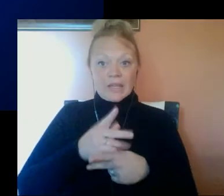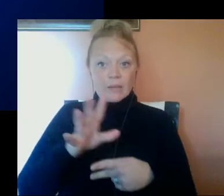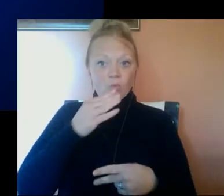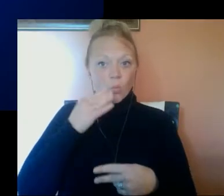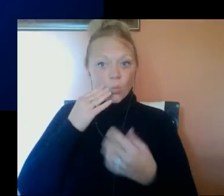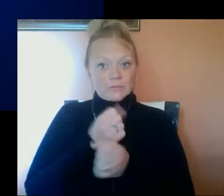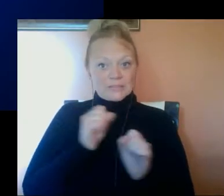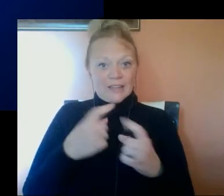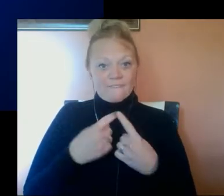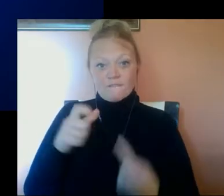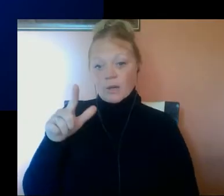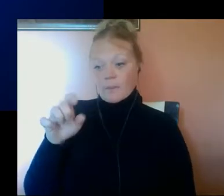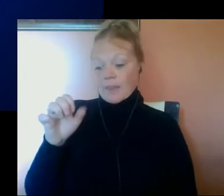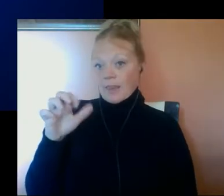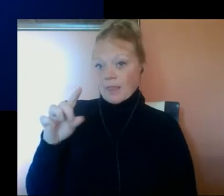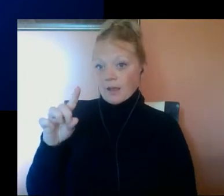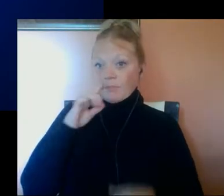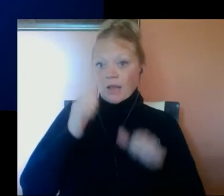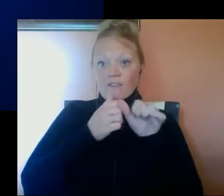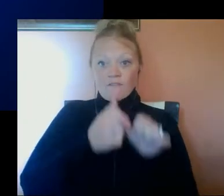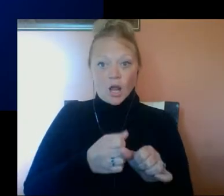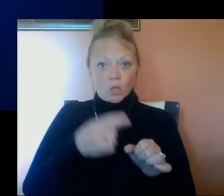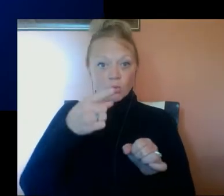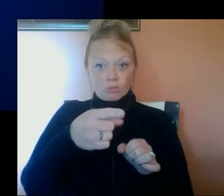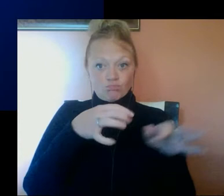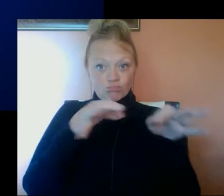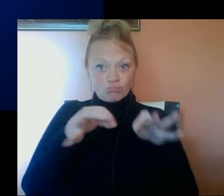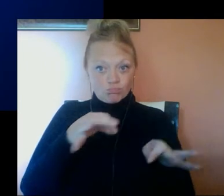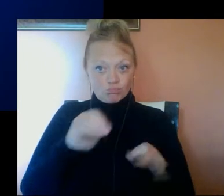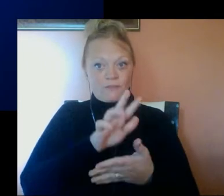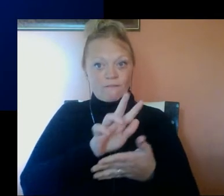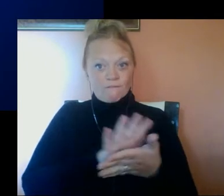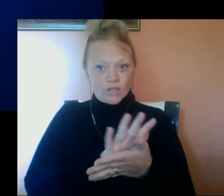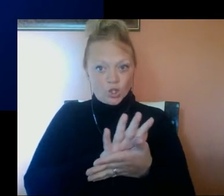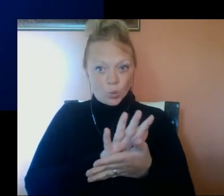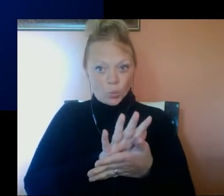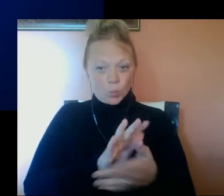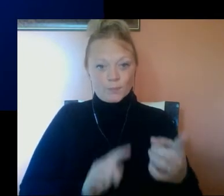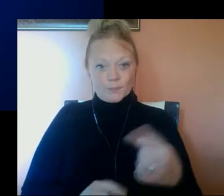Keep your home safe from lead by following the tips shared in this video.